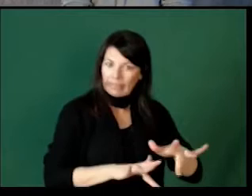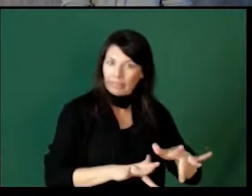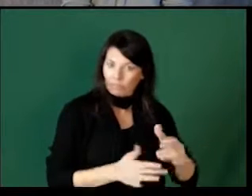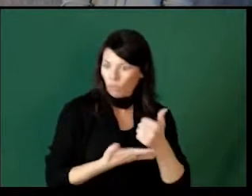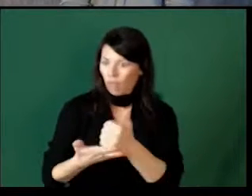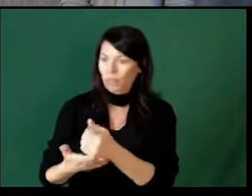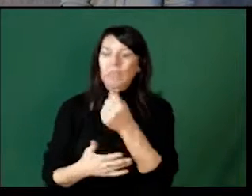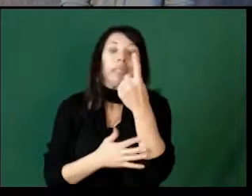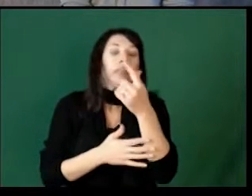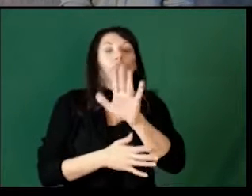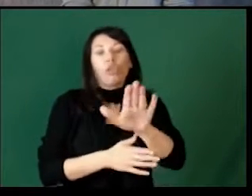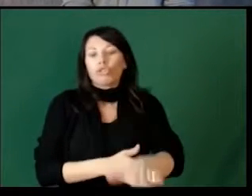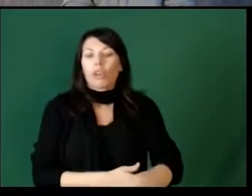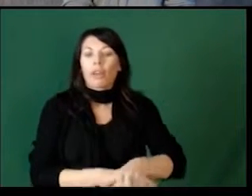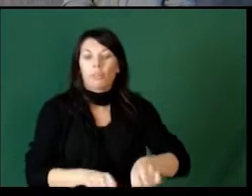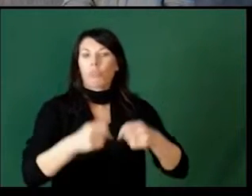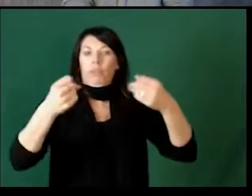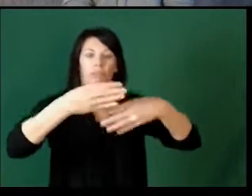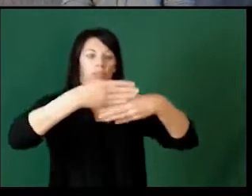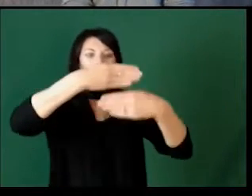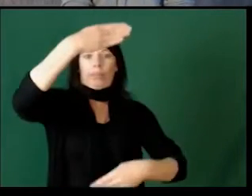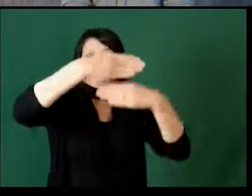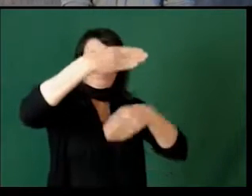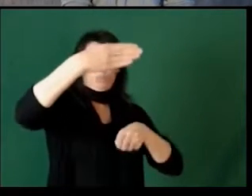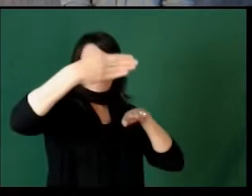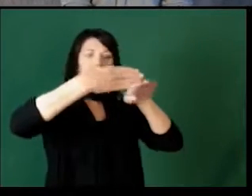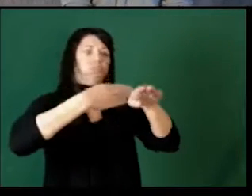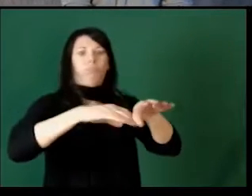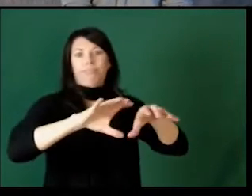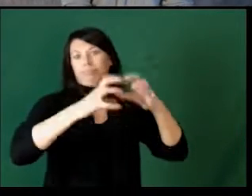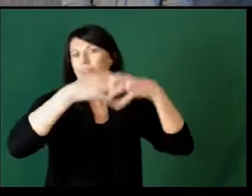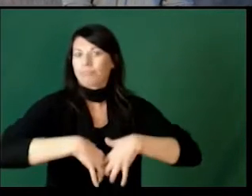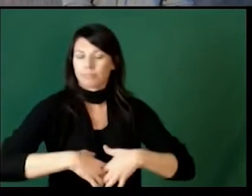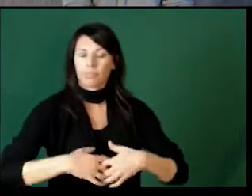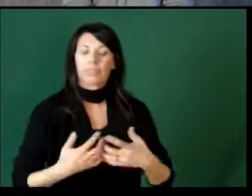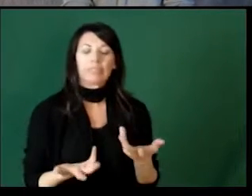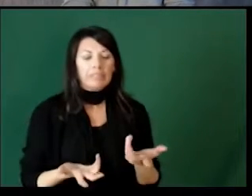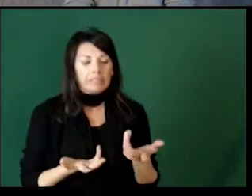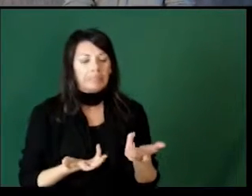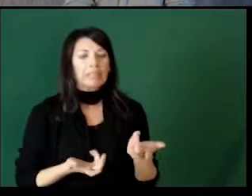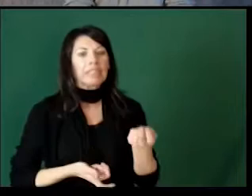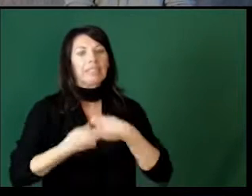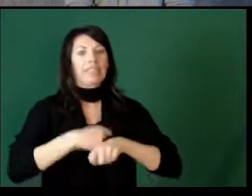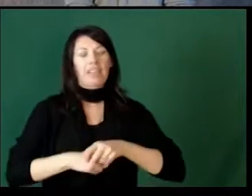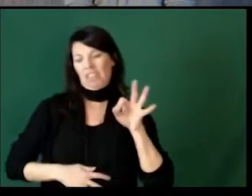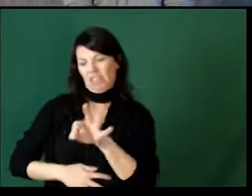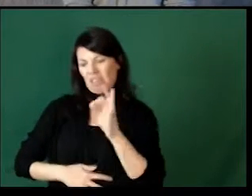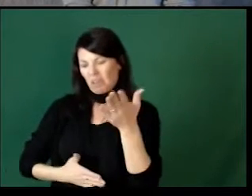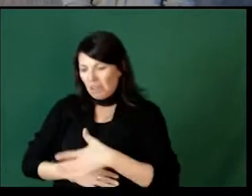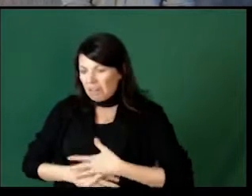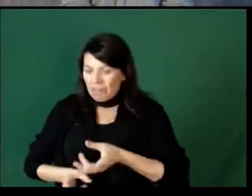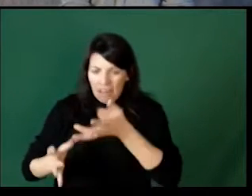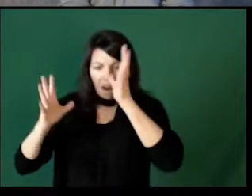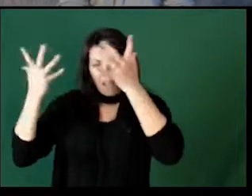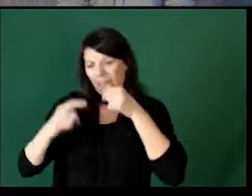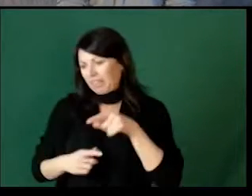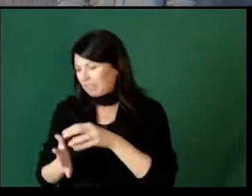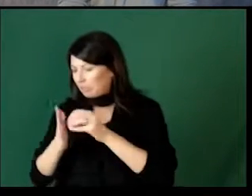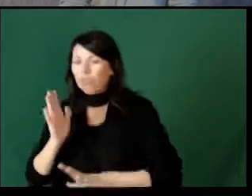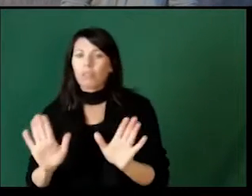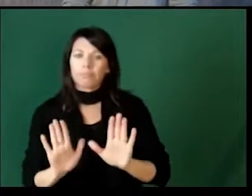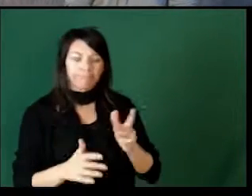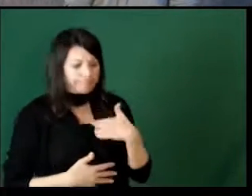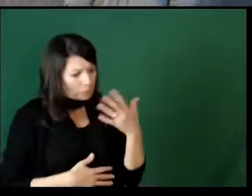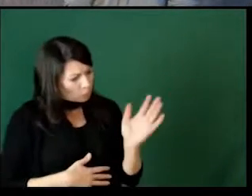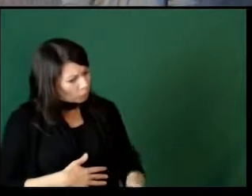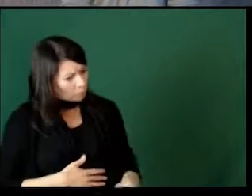window, you can start with, wow, that's a drag. I wonder how you're going to take care of paying for that rather than the typical lecture and, oh my gosh,